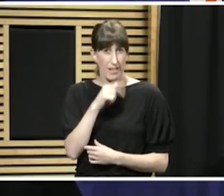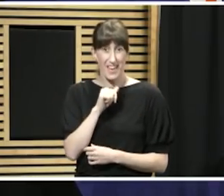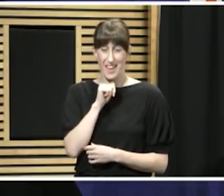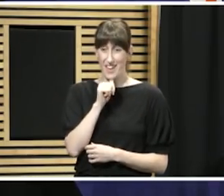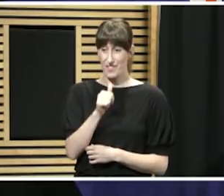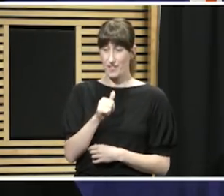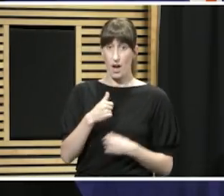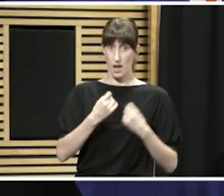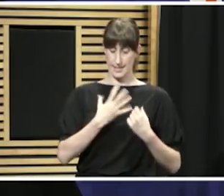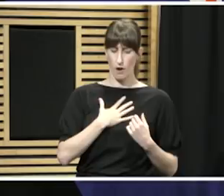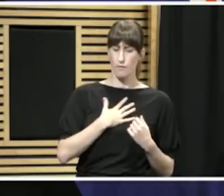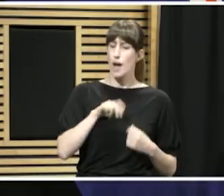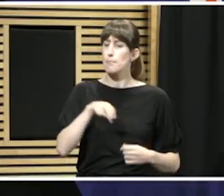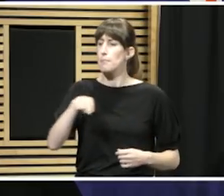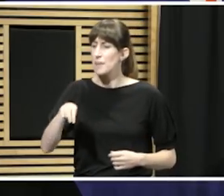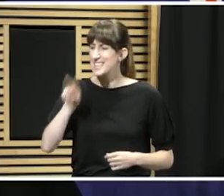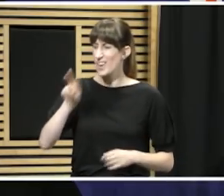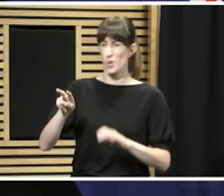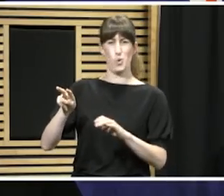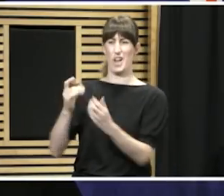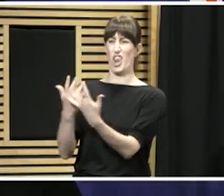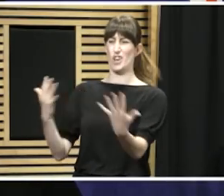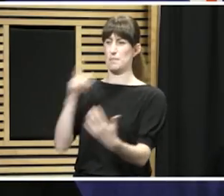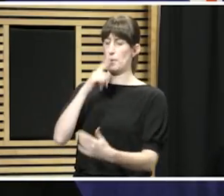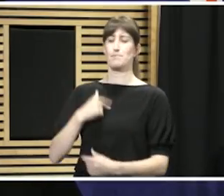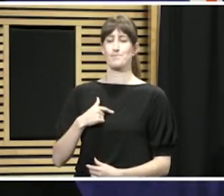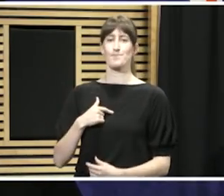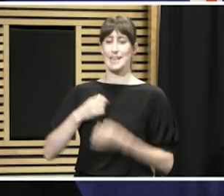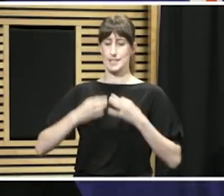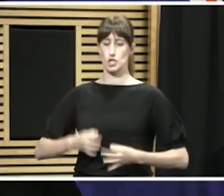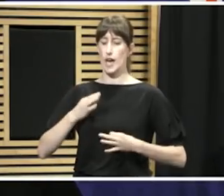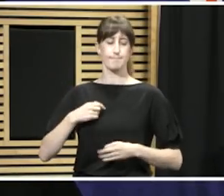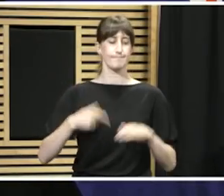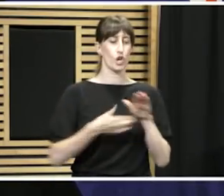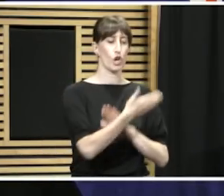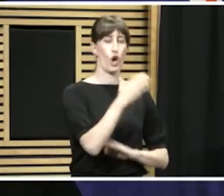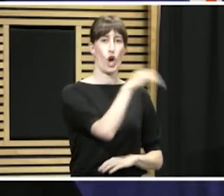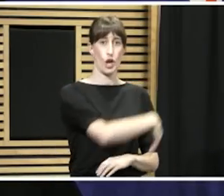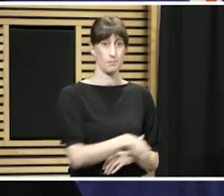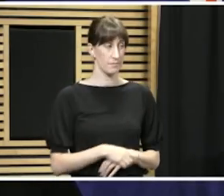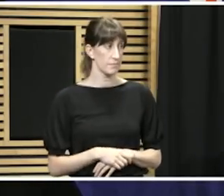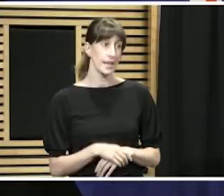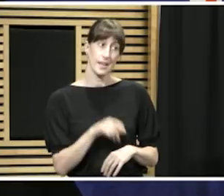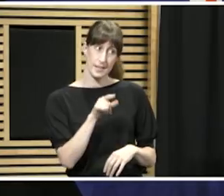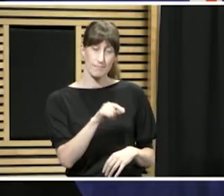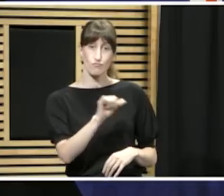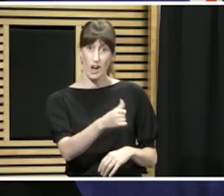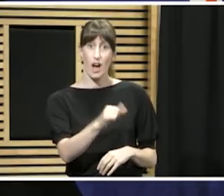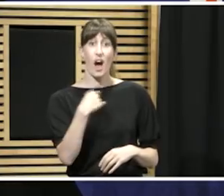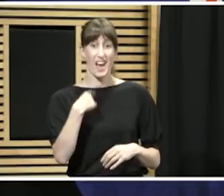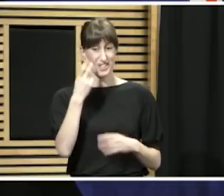home if there are too many people in the space? Yeah, no, it's a very good point. I too drove past Oriental Parade last night and